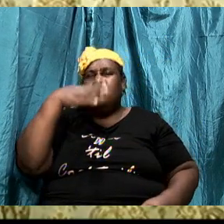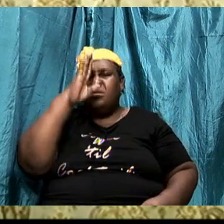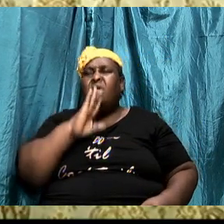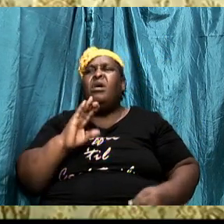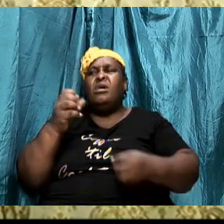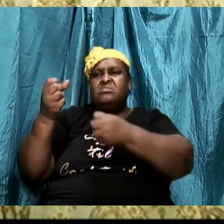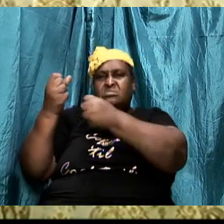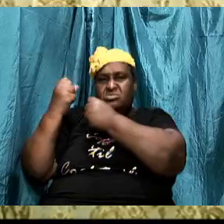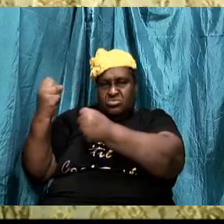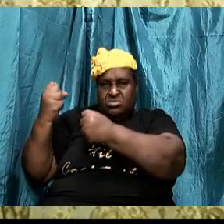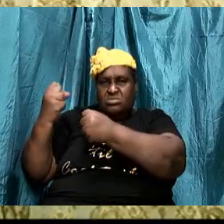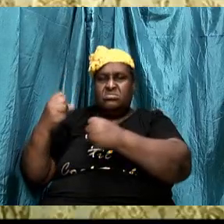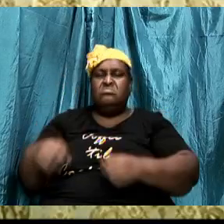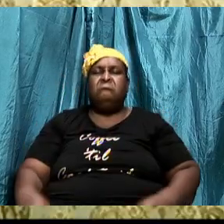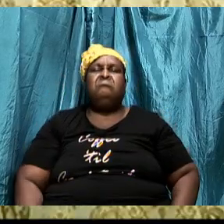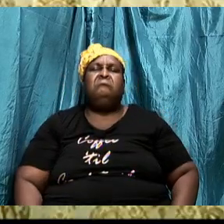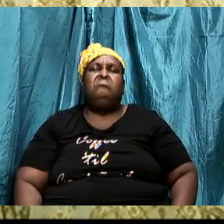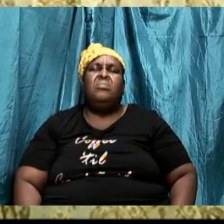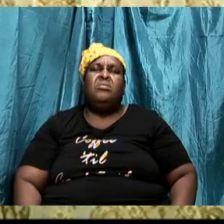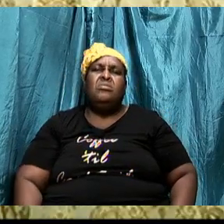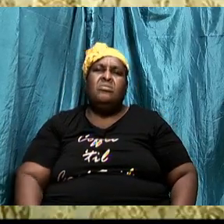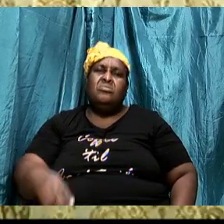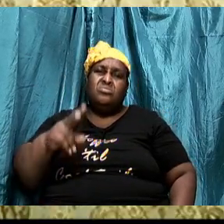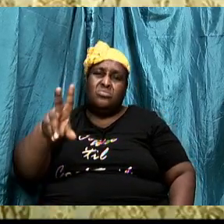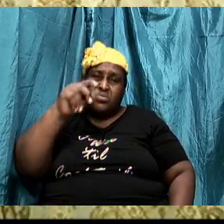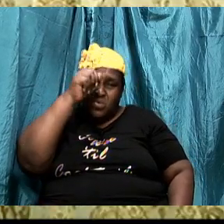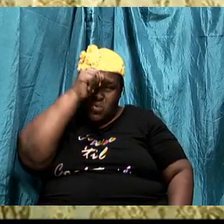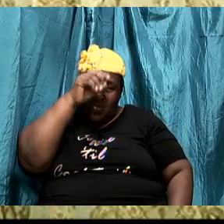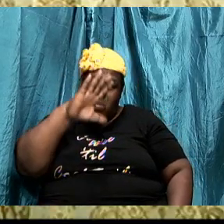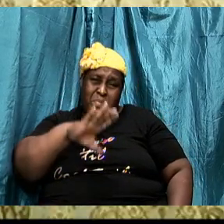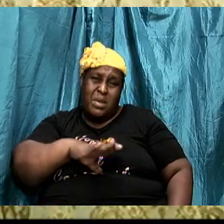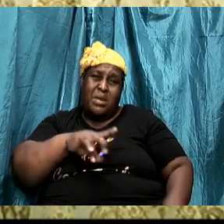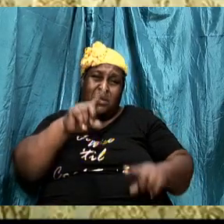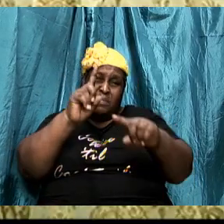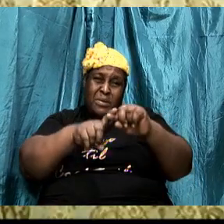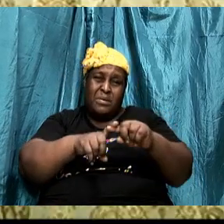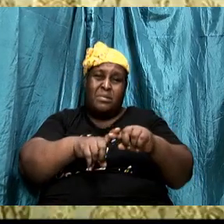So the two men, depending on the strength of the Lord, took down 20.